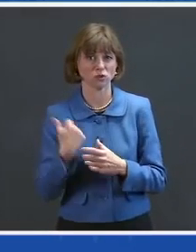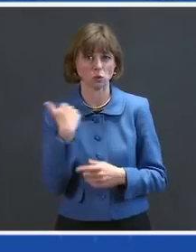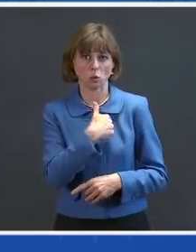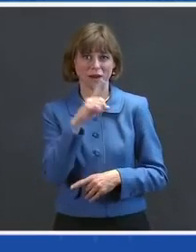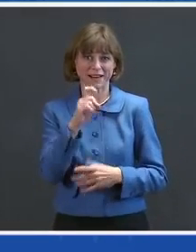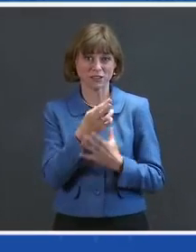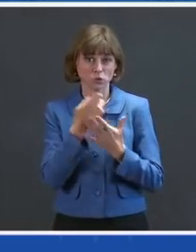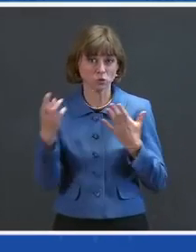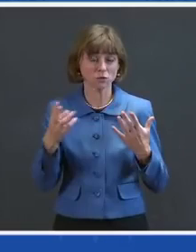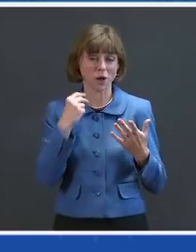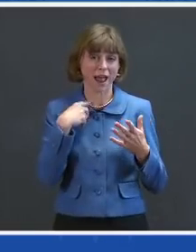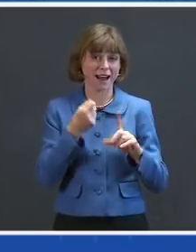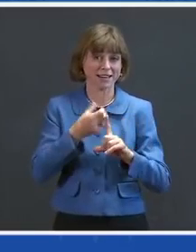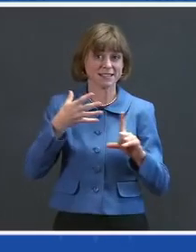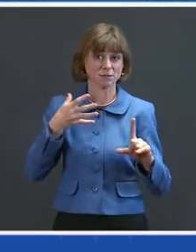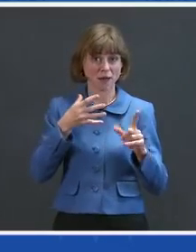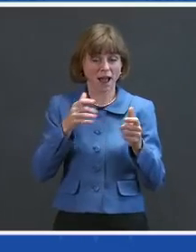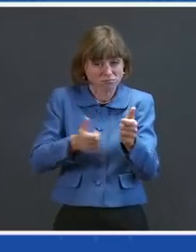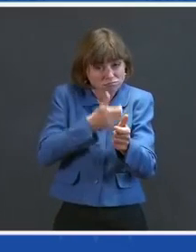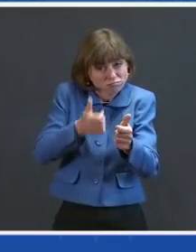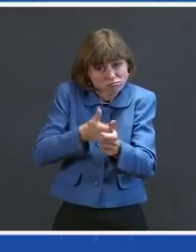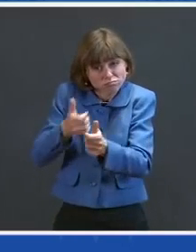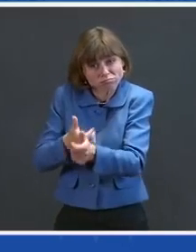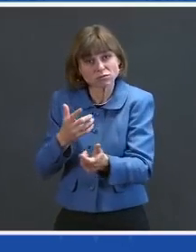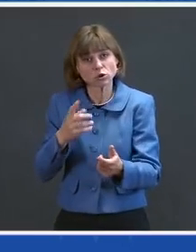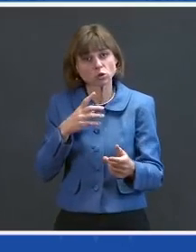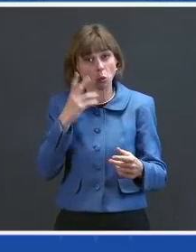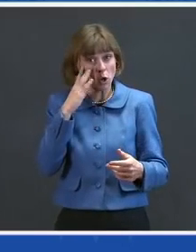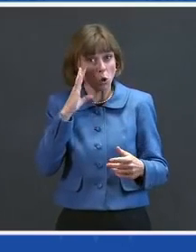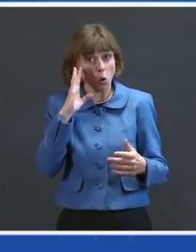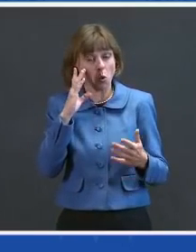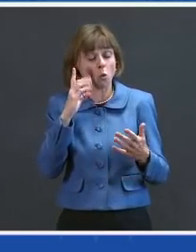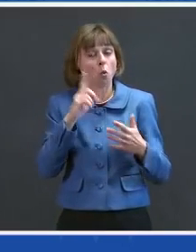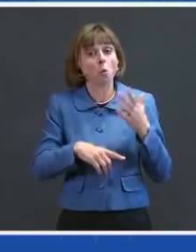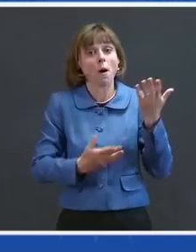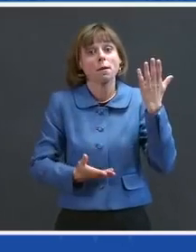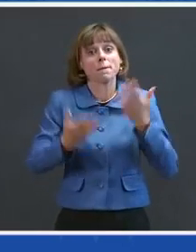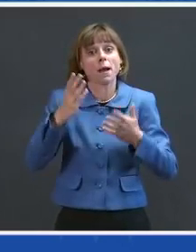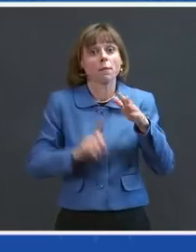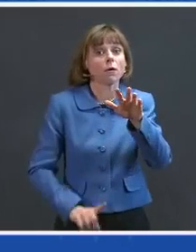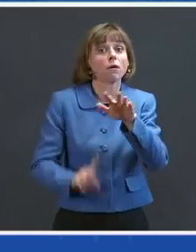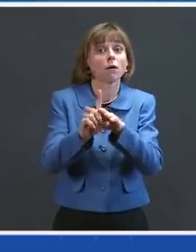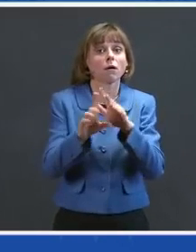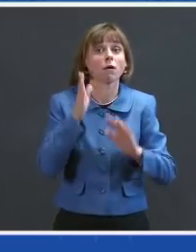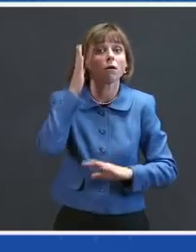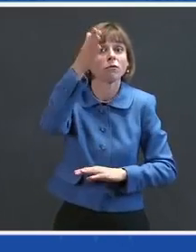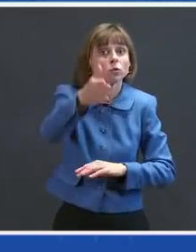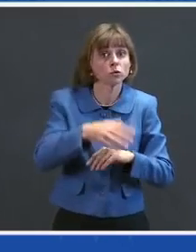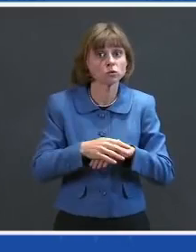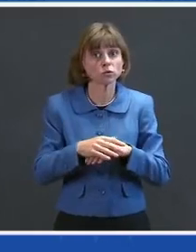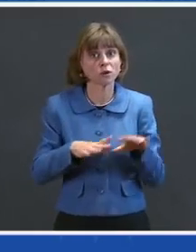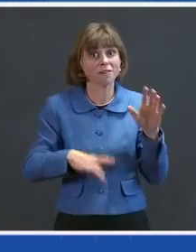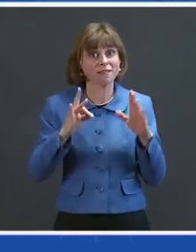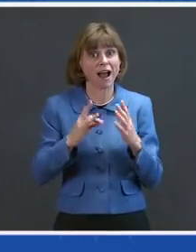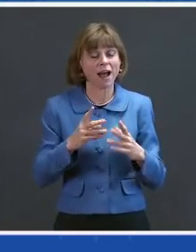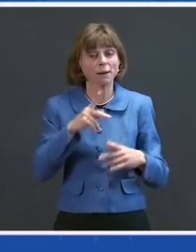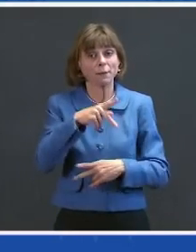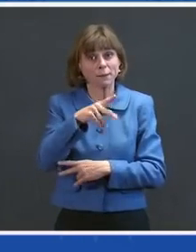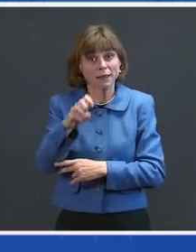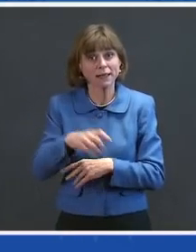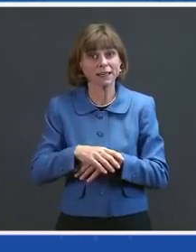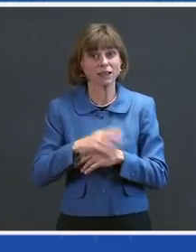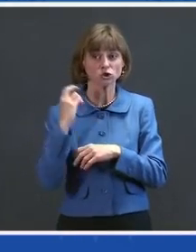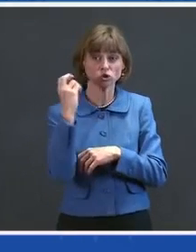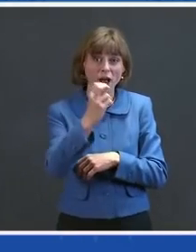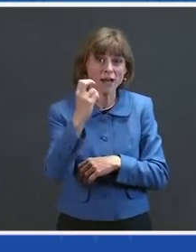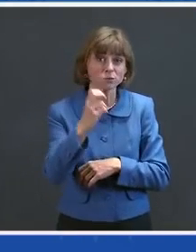sequencing to stay ahead of emerging variants, find the protective gear, transportation, staffing, and other costs